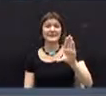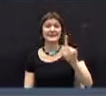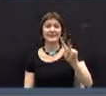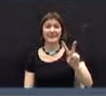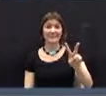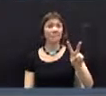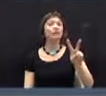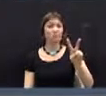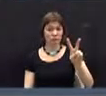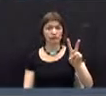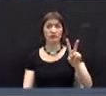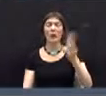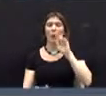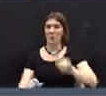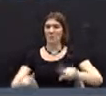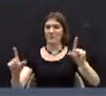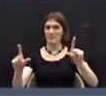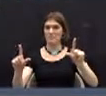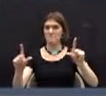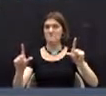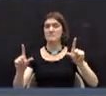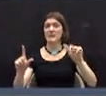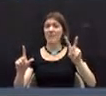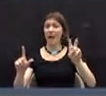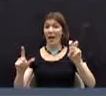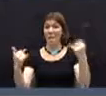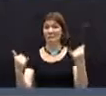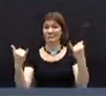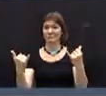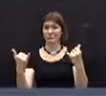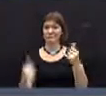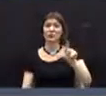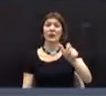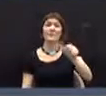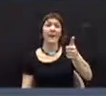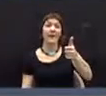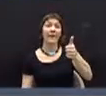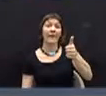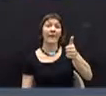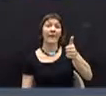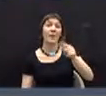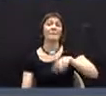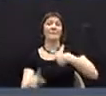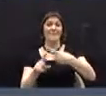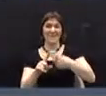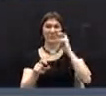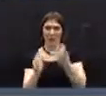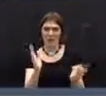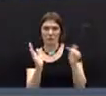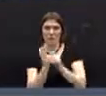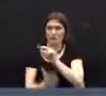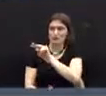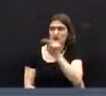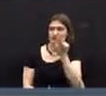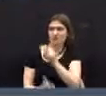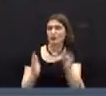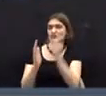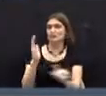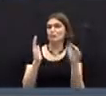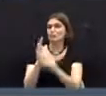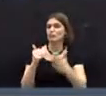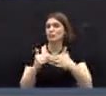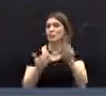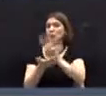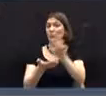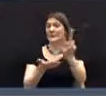Community TV. It will be broadcast live on cable channel 10 and will be rebroadcast several times over the